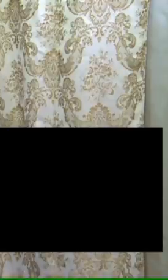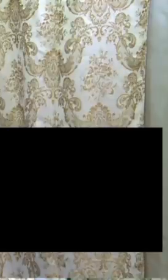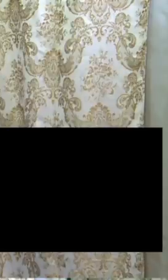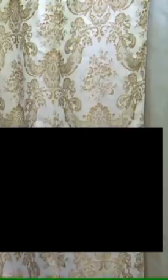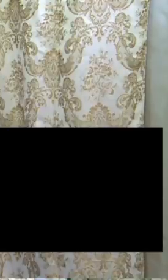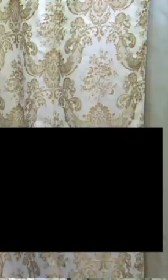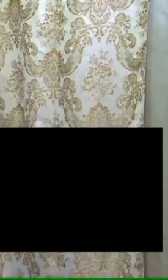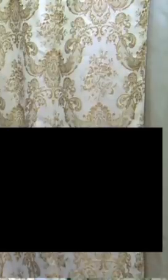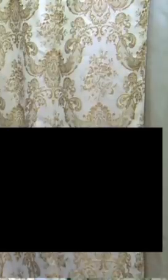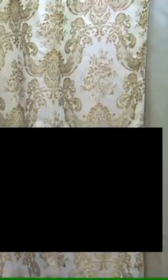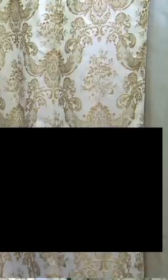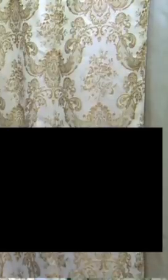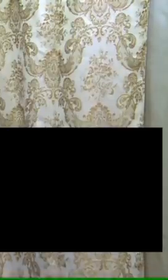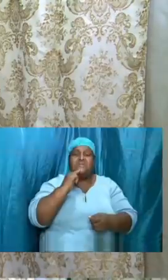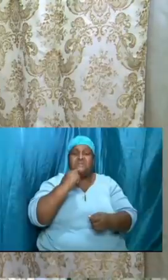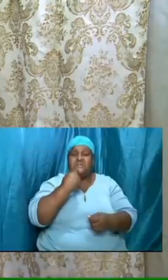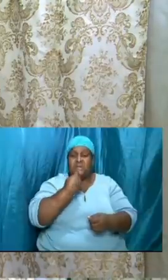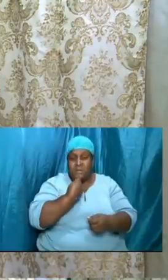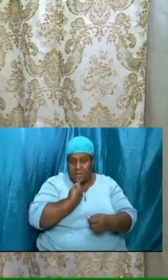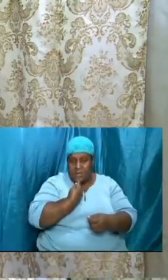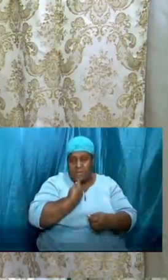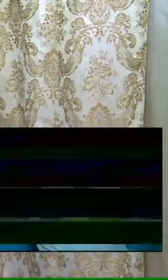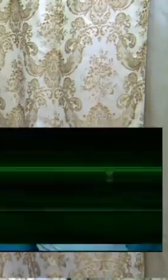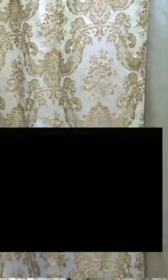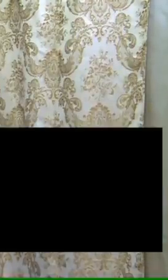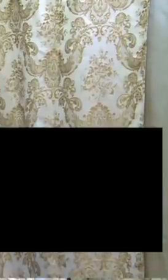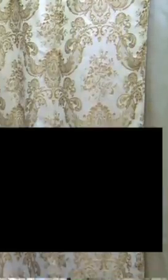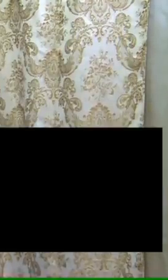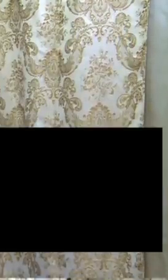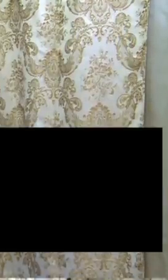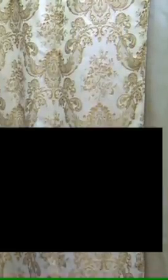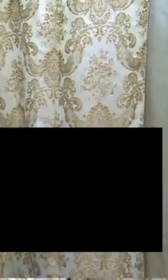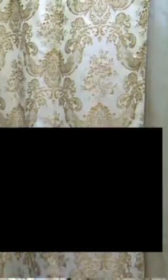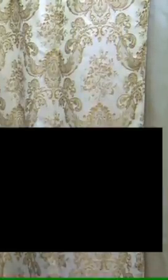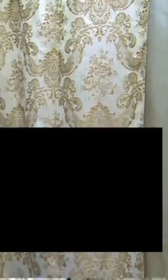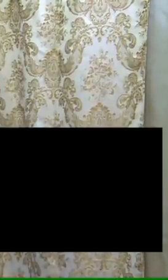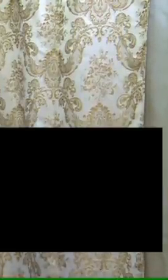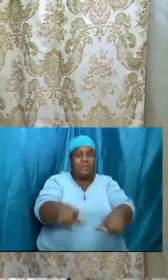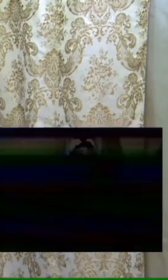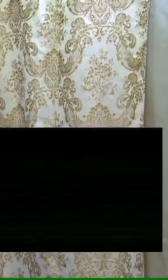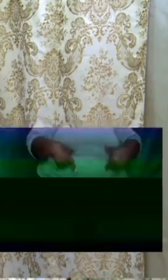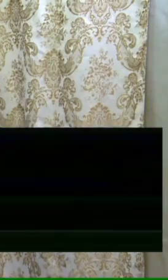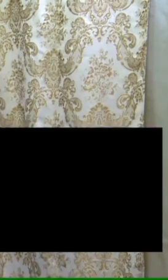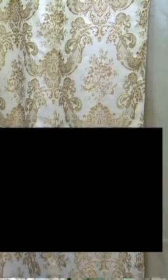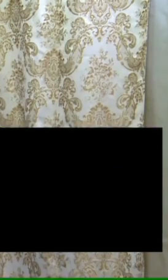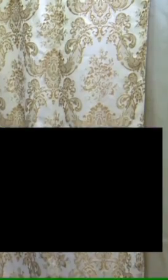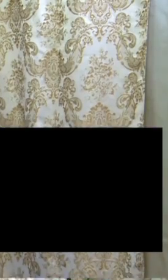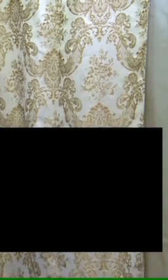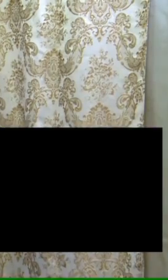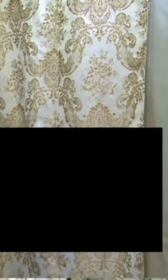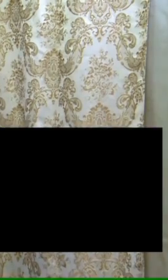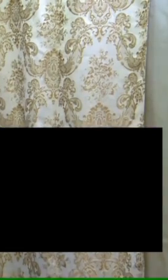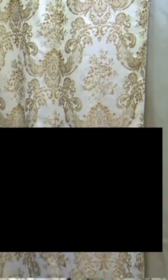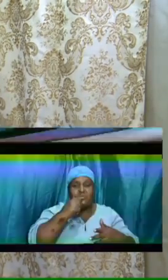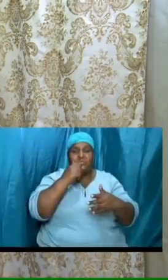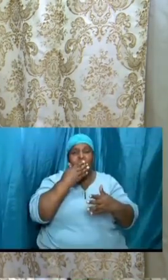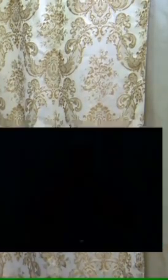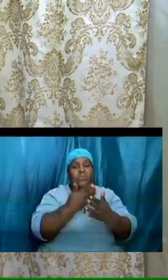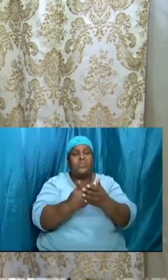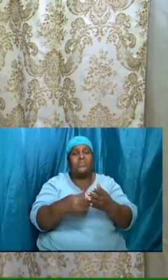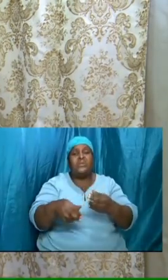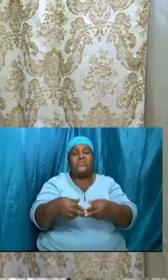part of end time living, and it is good that we are getting the information together, it is good that we are